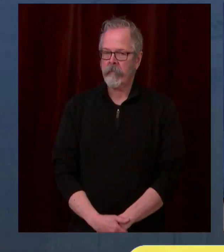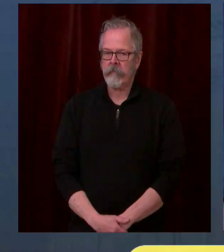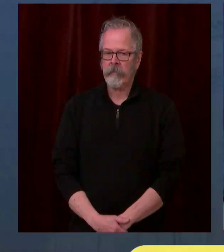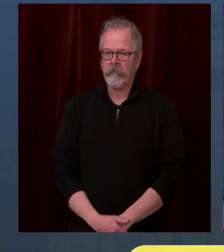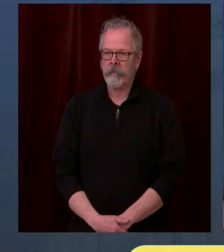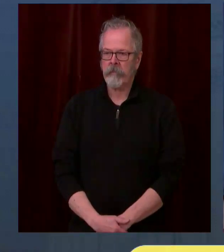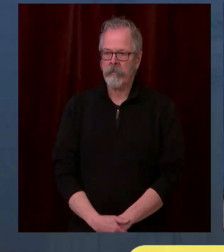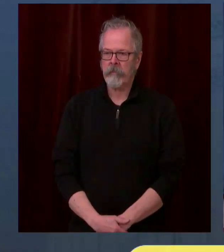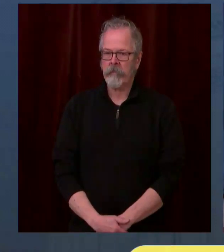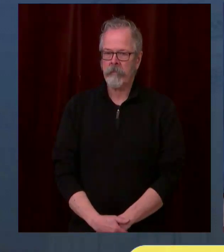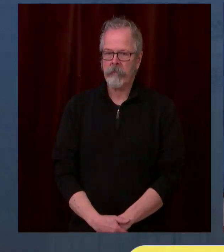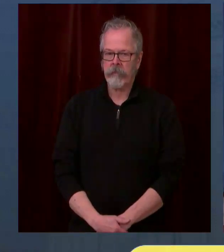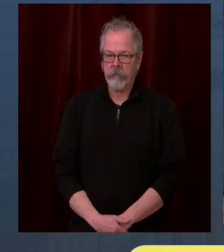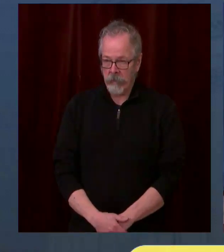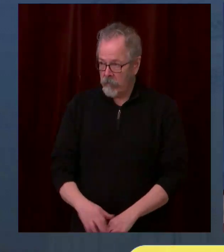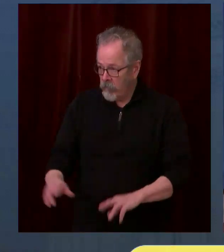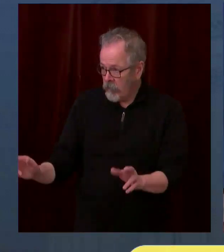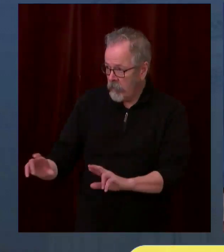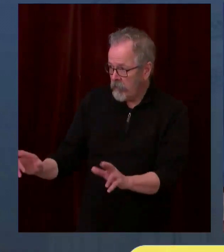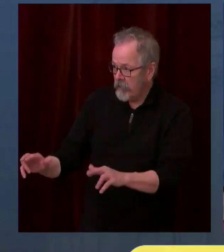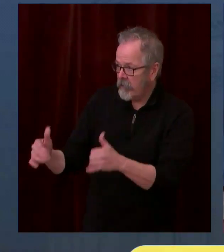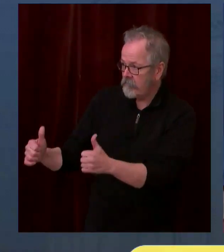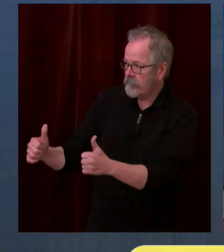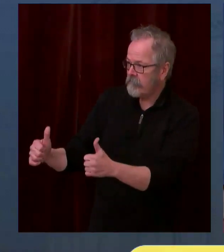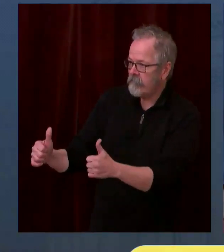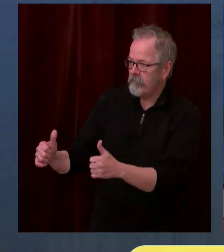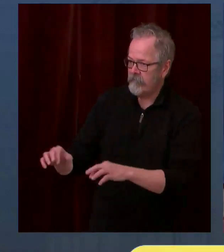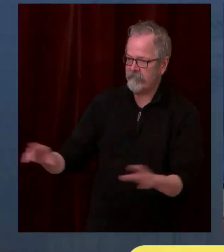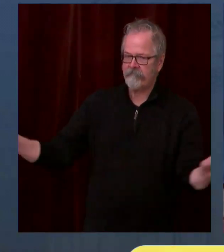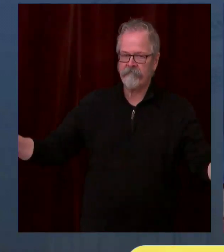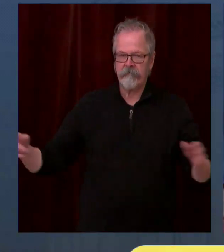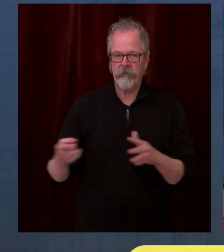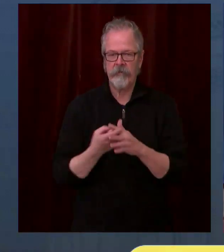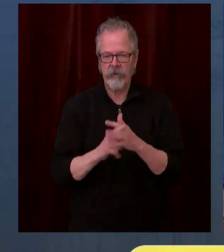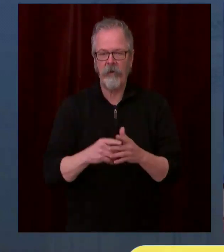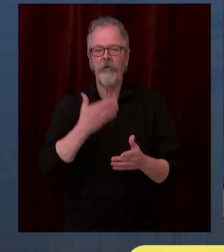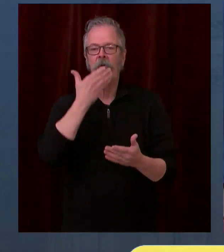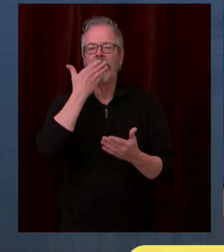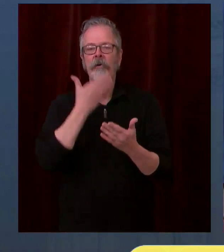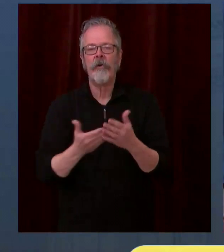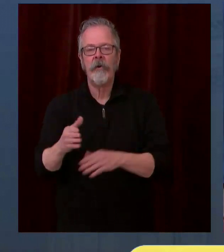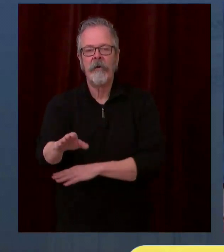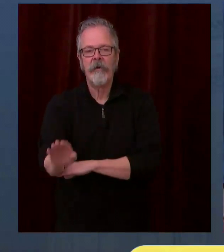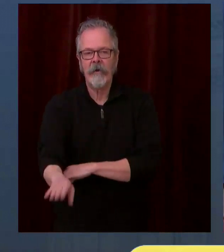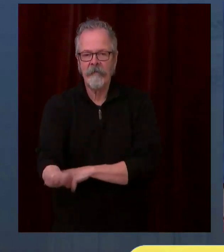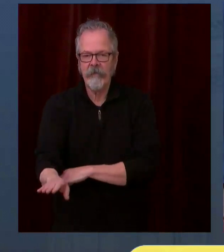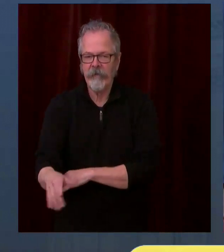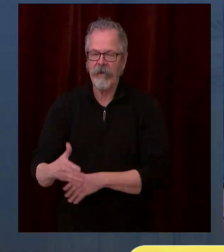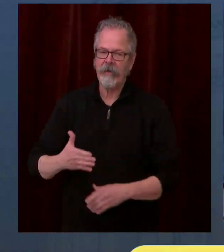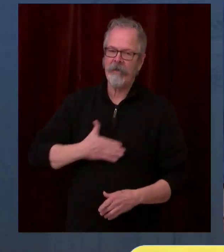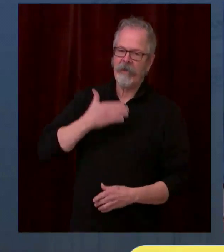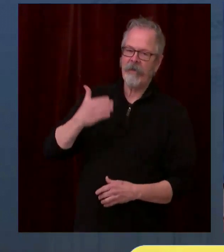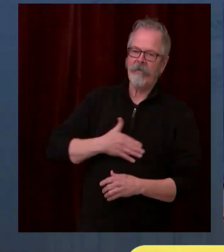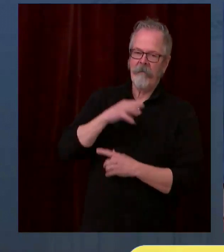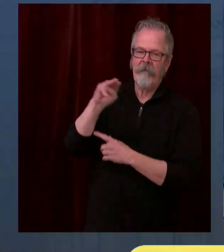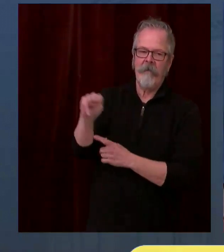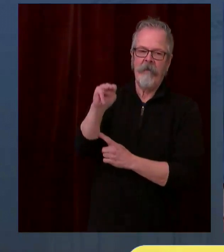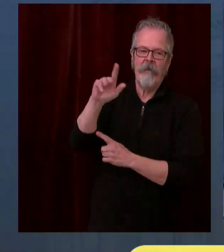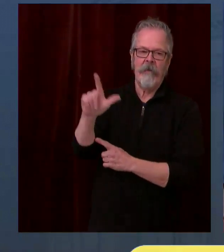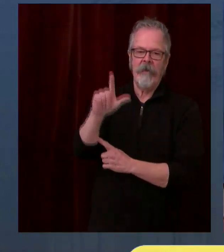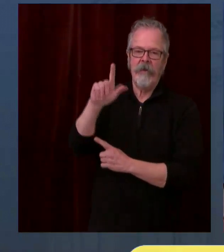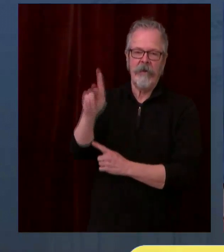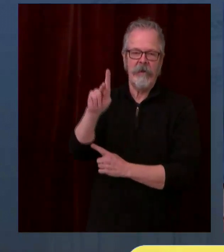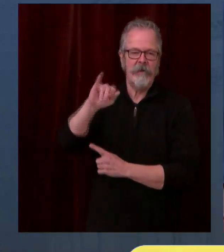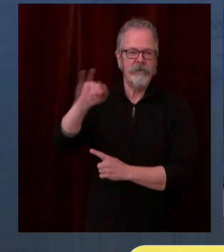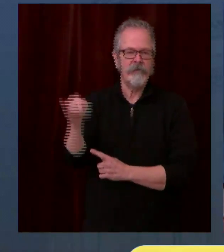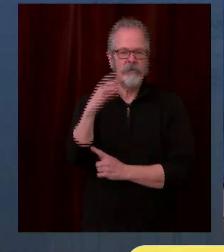All set? All right. Good afternoon. Happy Martin Luther King Jr. Day. I think the crises of the last